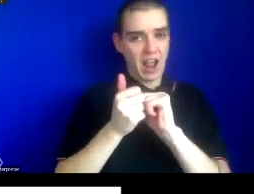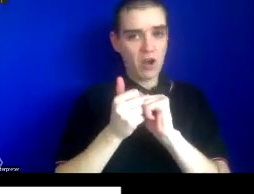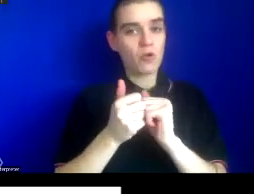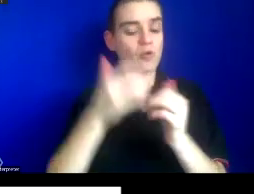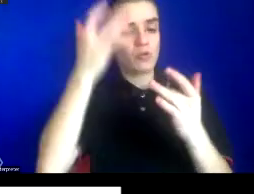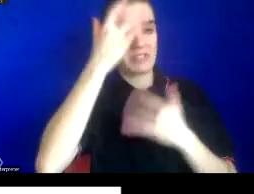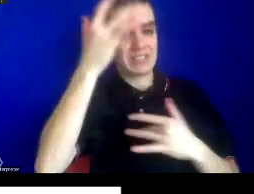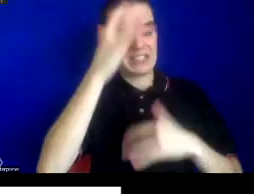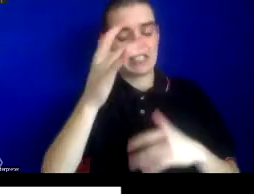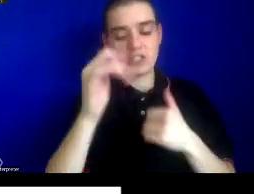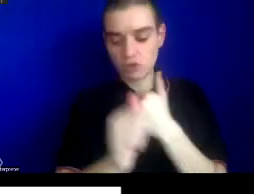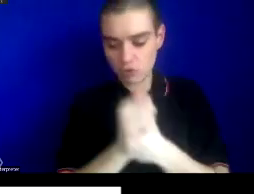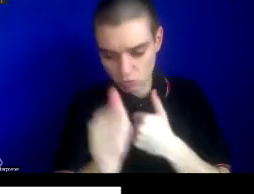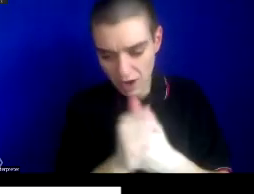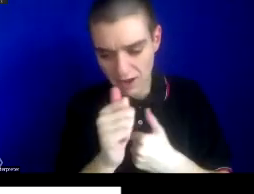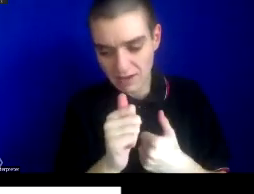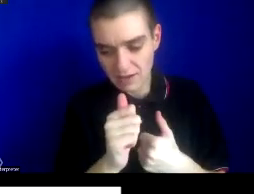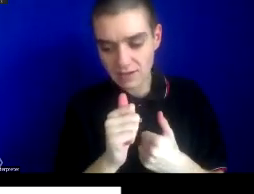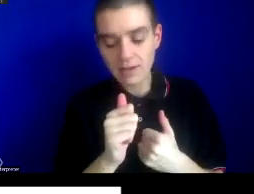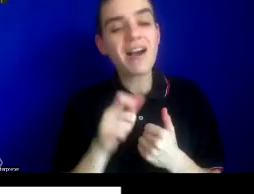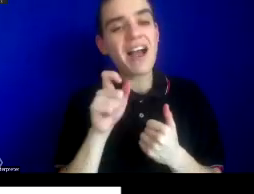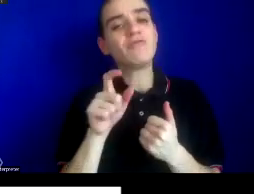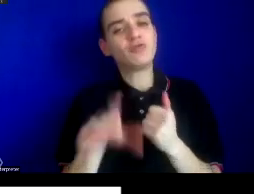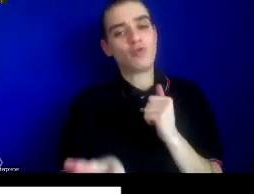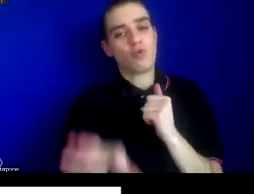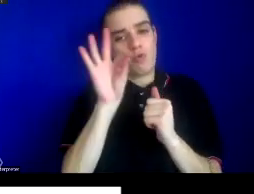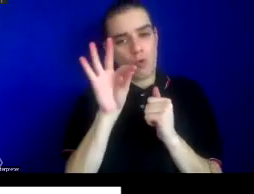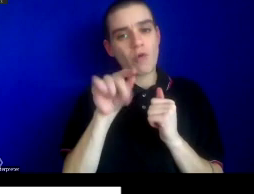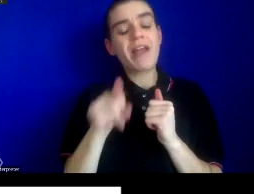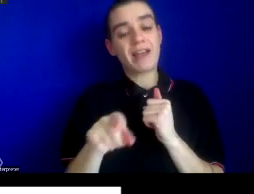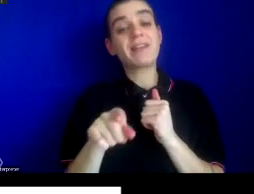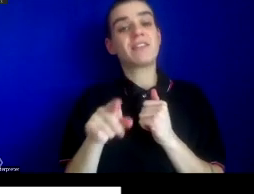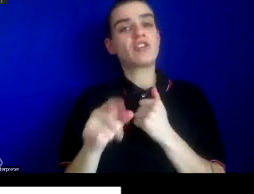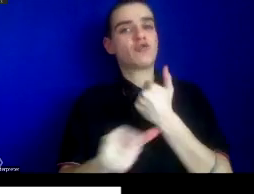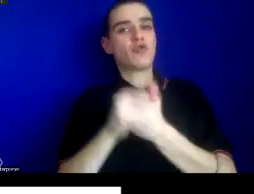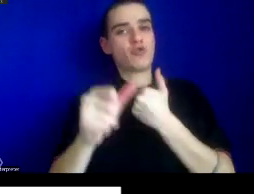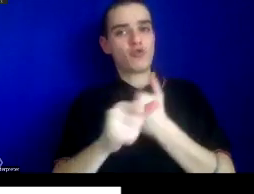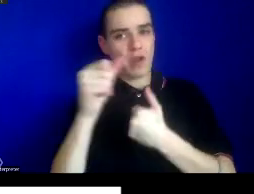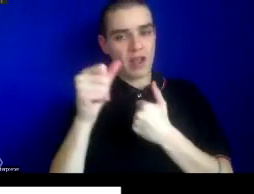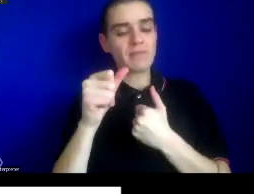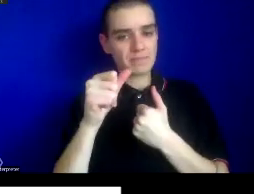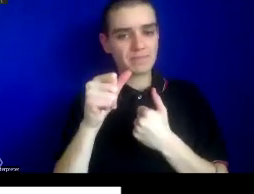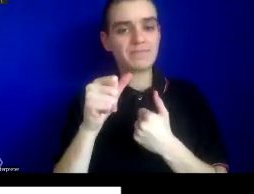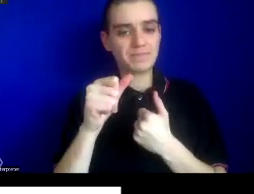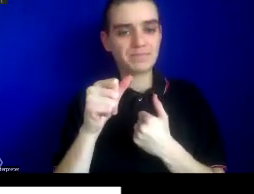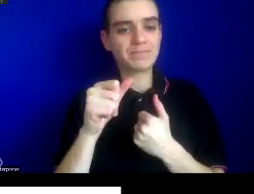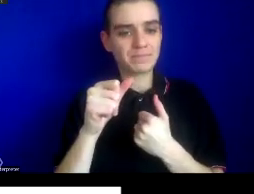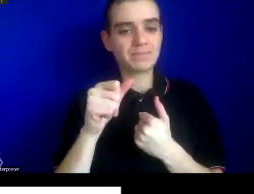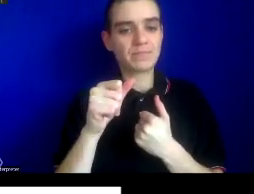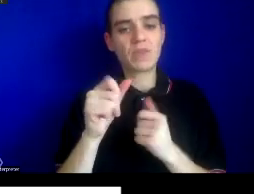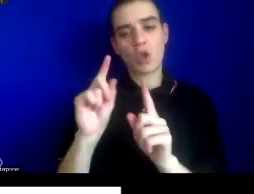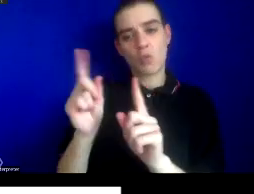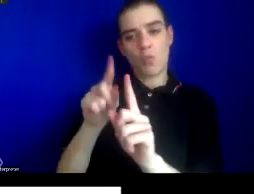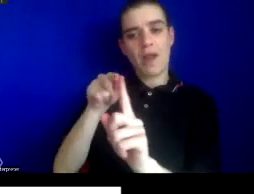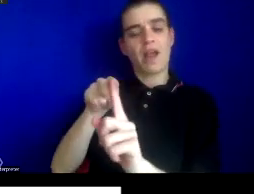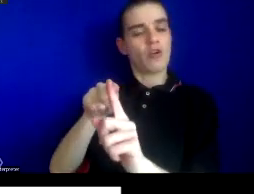perceived, and acted upon, we must locate the epidemic threat within the landscapes and meaning in which they are situated.